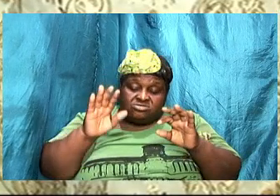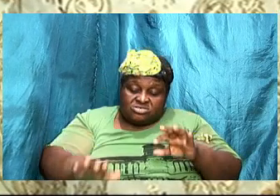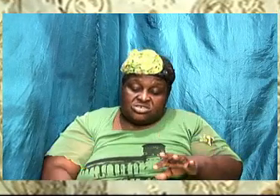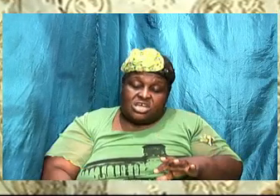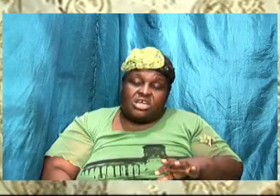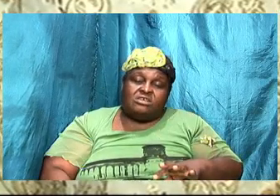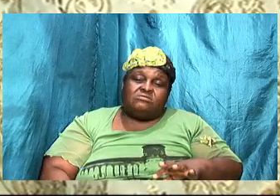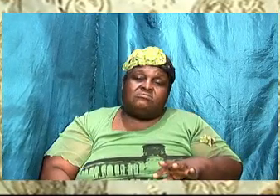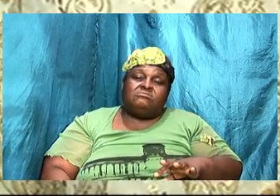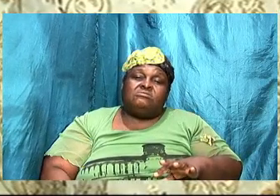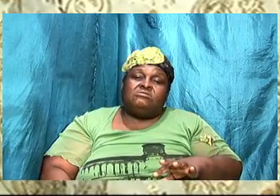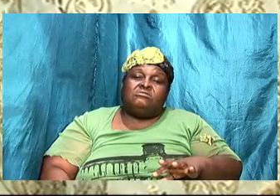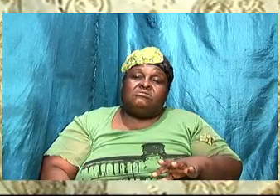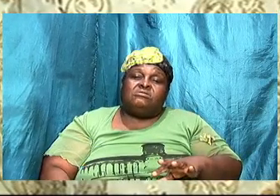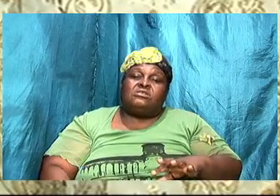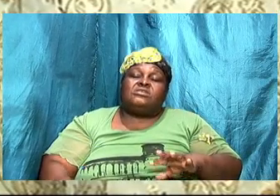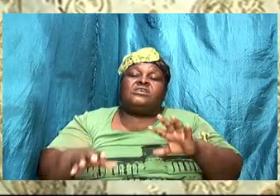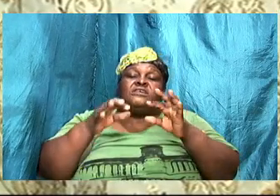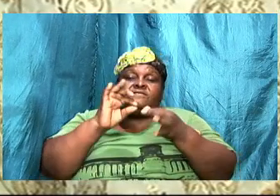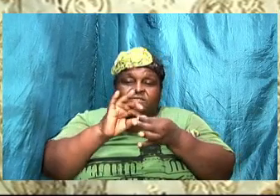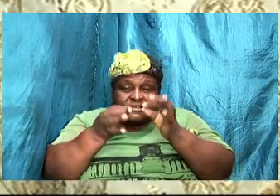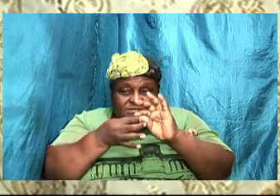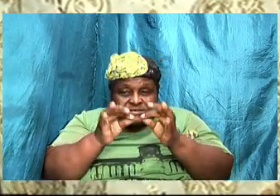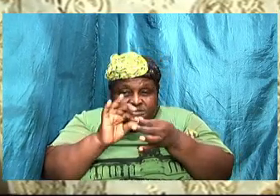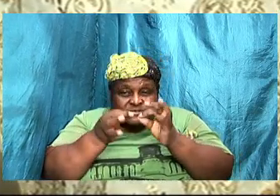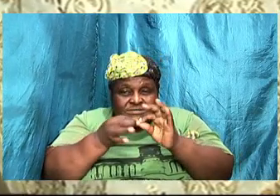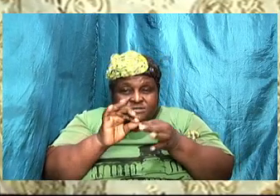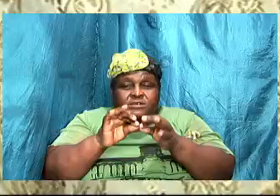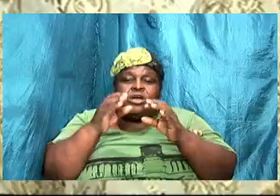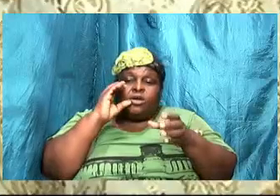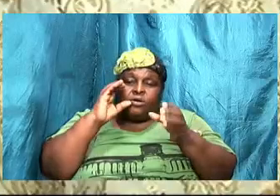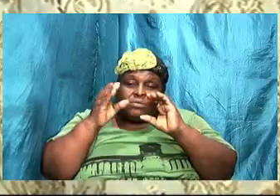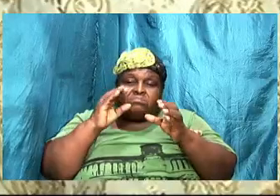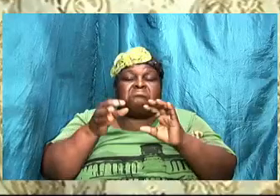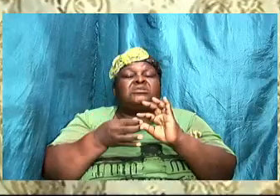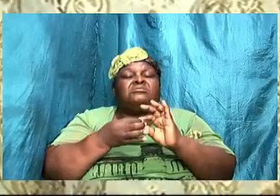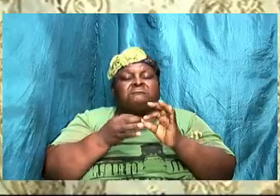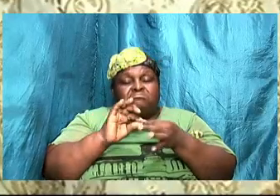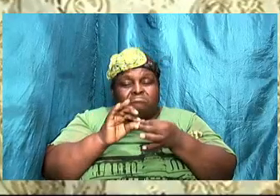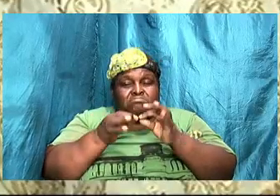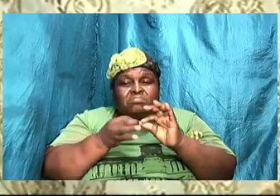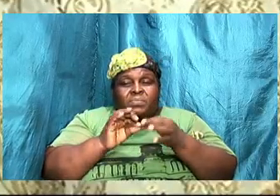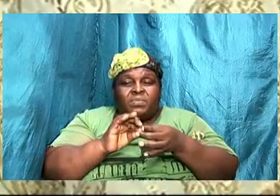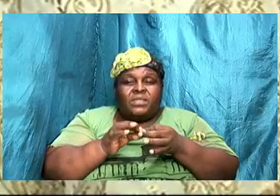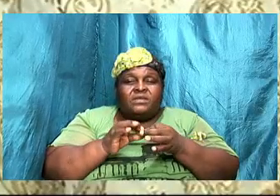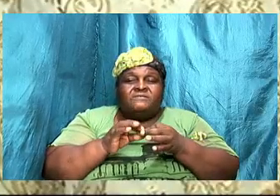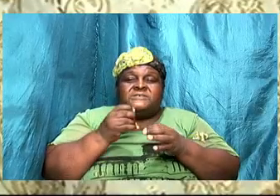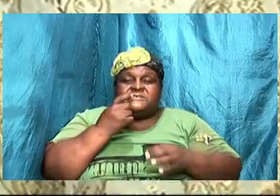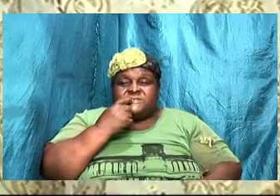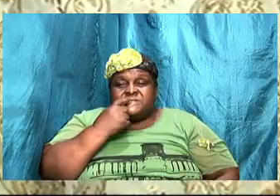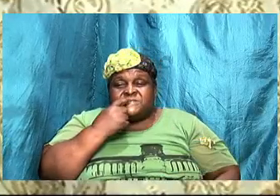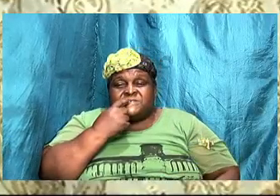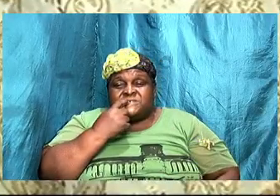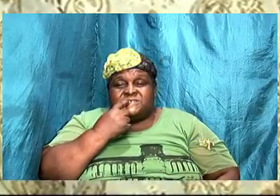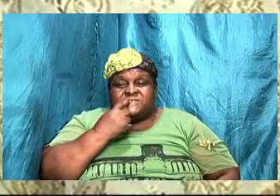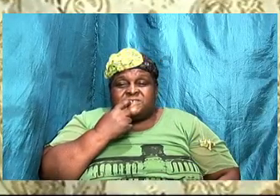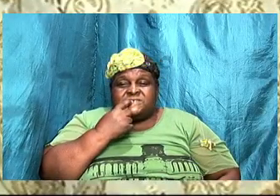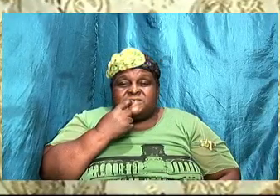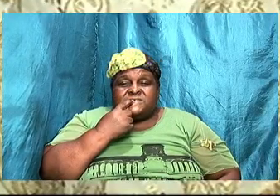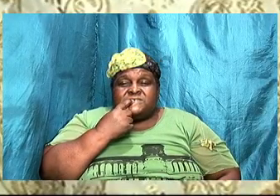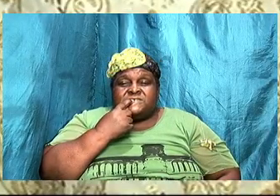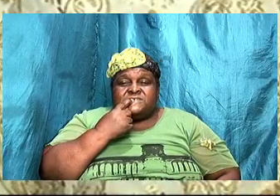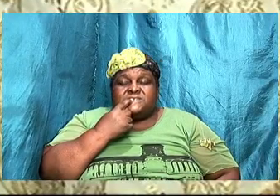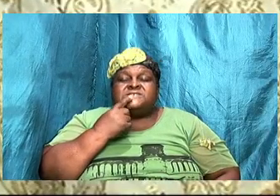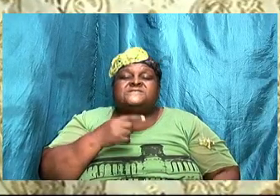we can talk it out communicate about it if we are serious and committed to each other